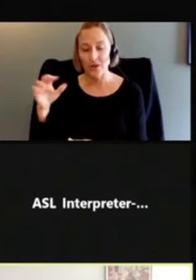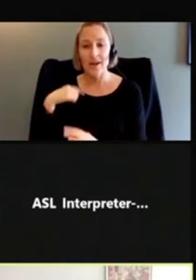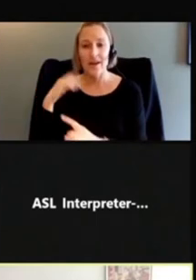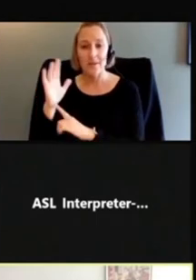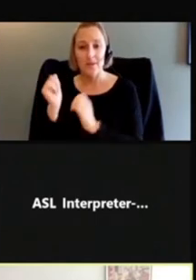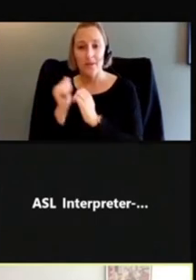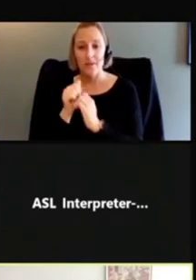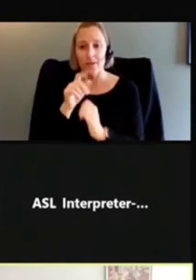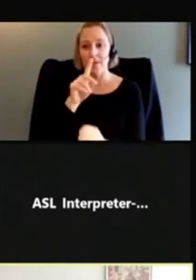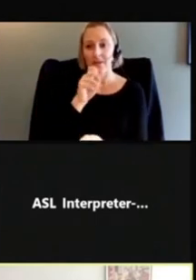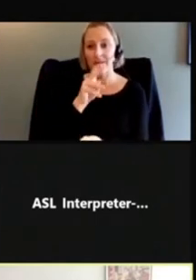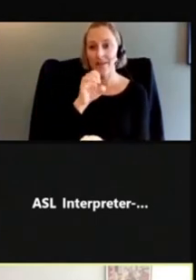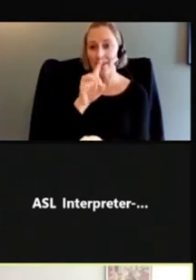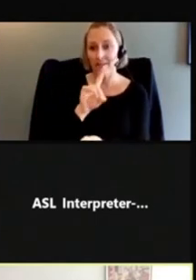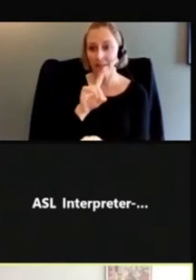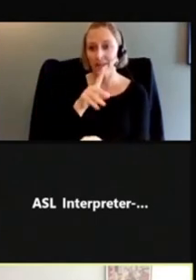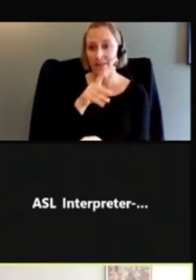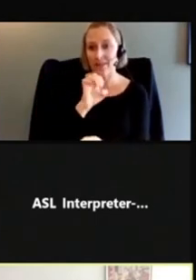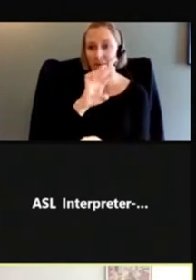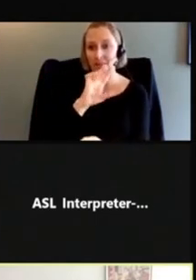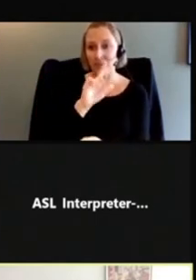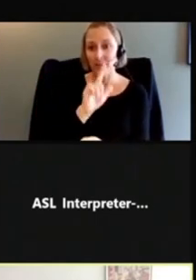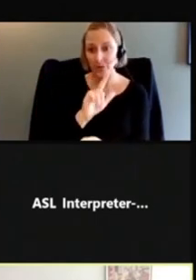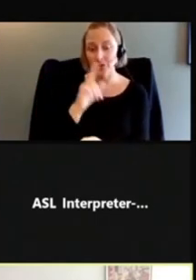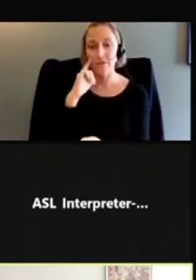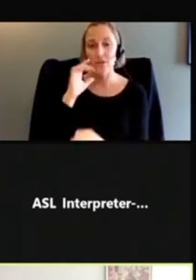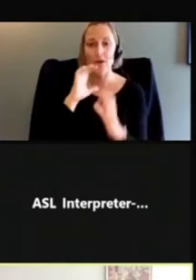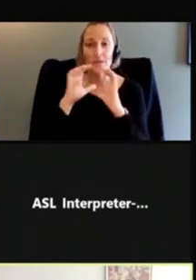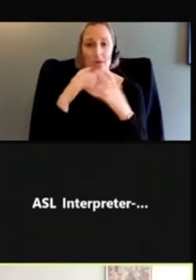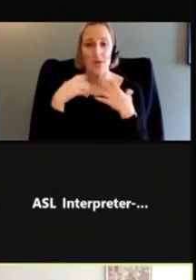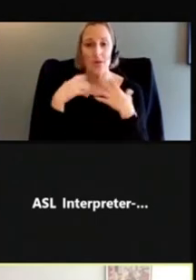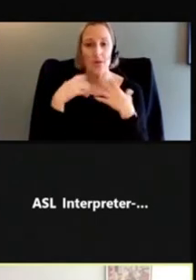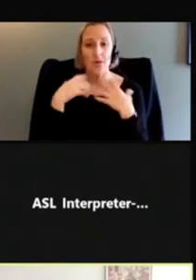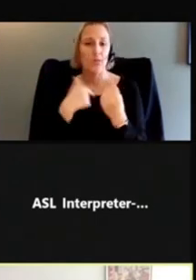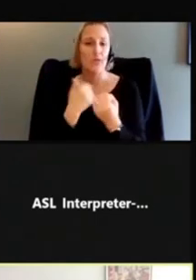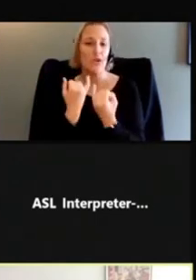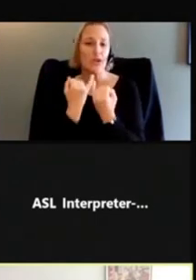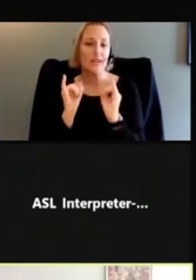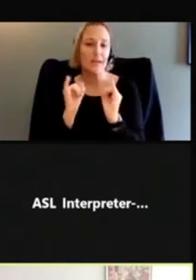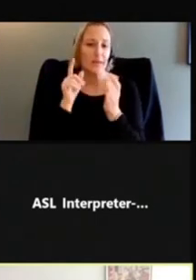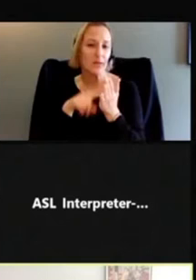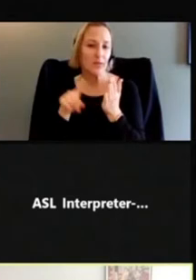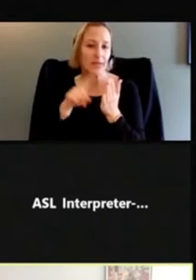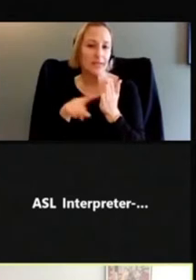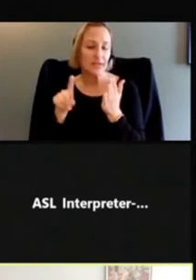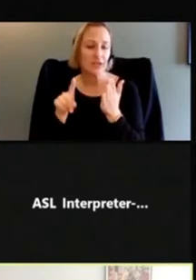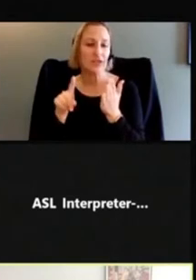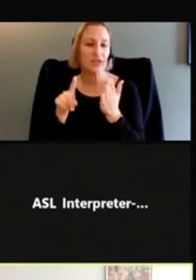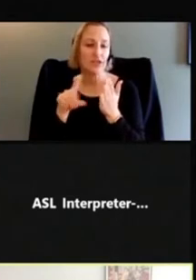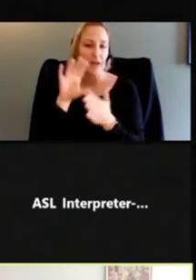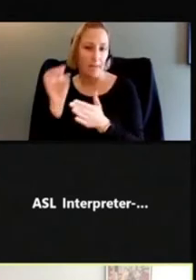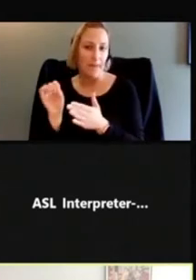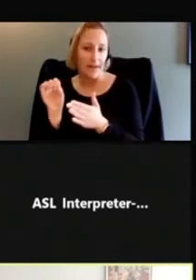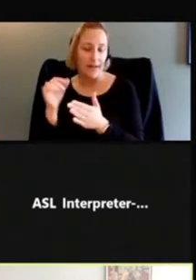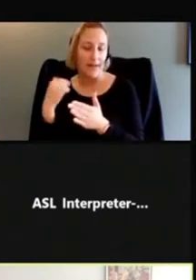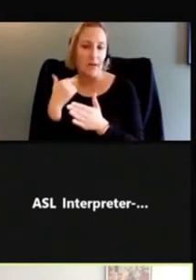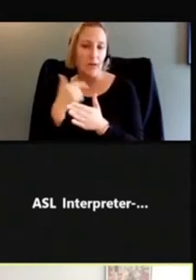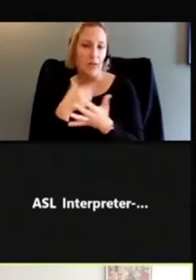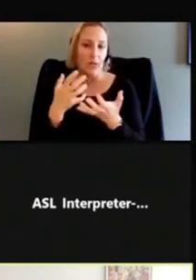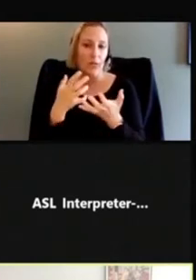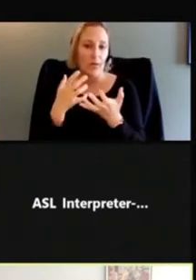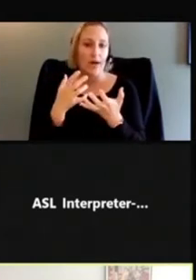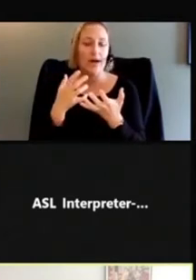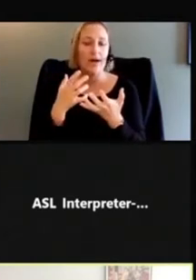David Pearl for Communicate Health. We are an independent research and consulting company focused on developing plain